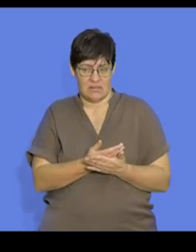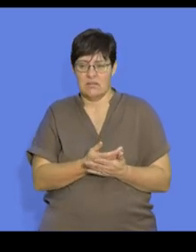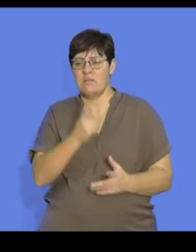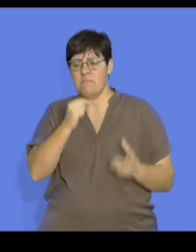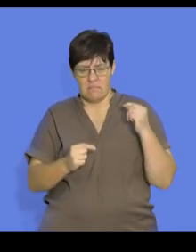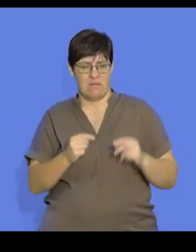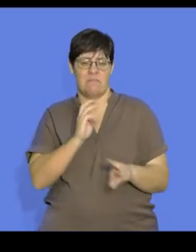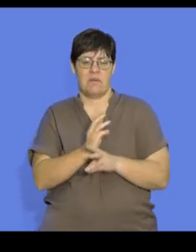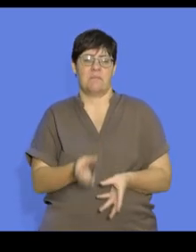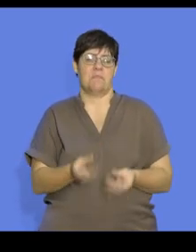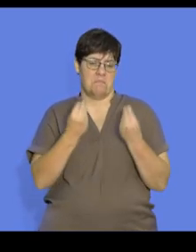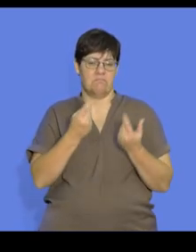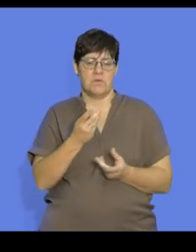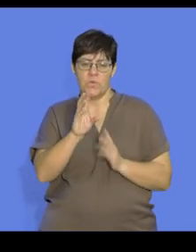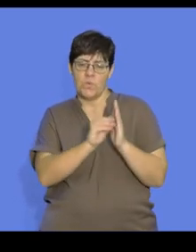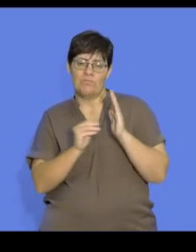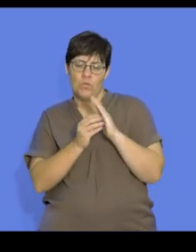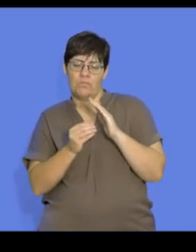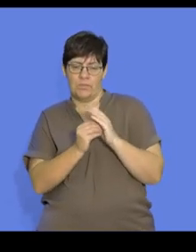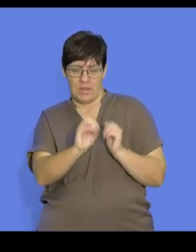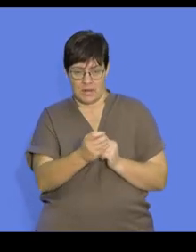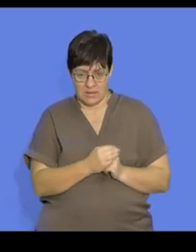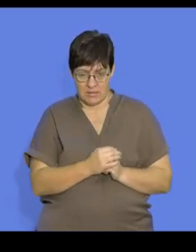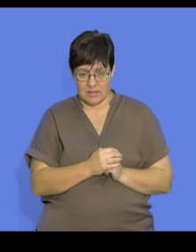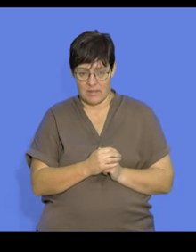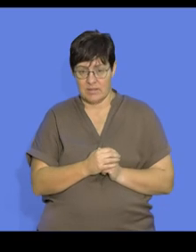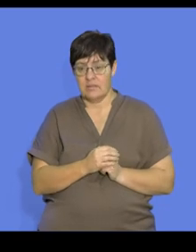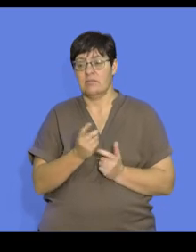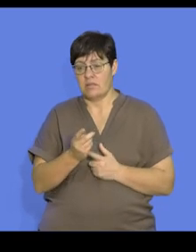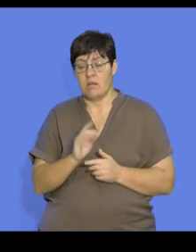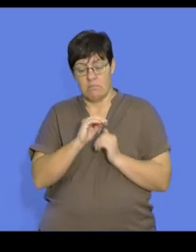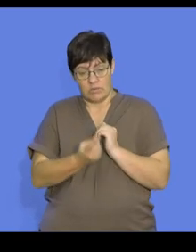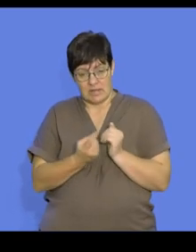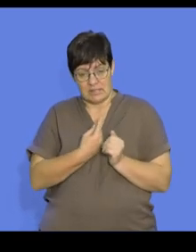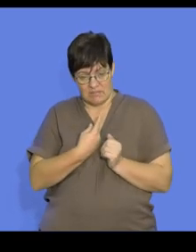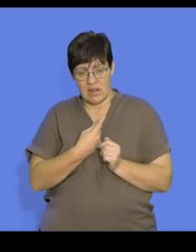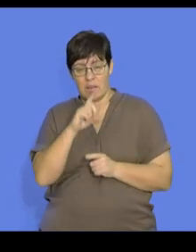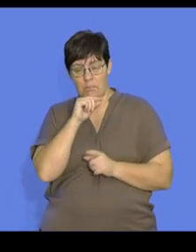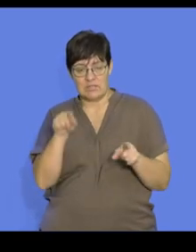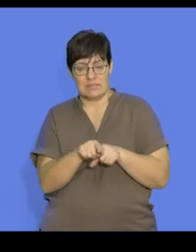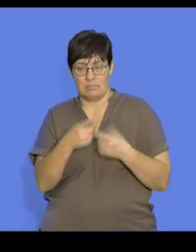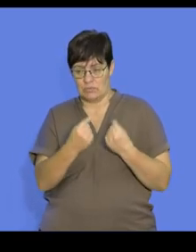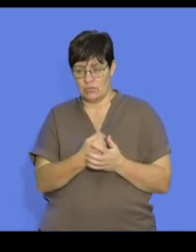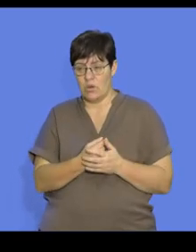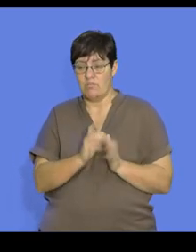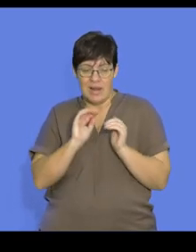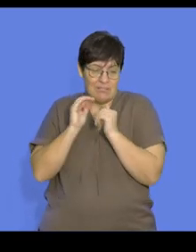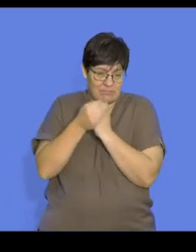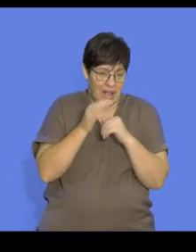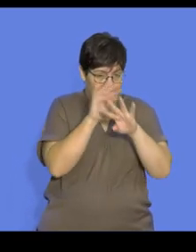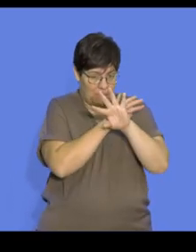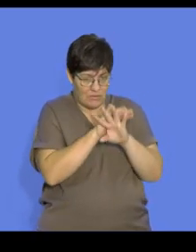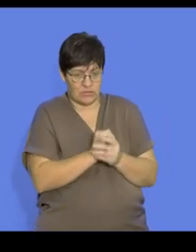milk from the mother. The young can attempt to protect themselves by either doing the same as what birds do. So remaining